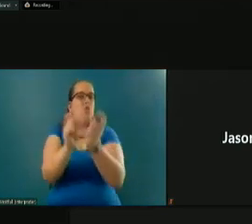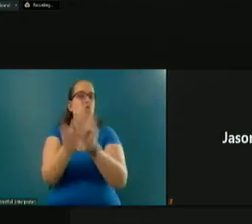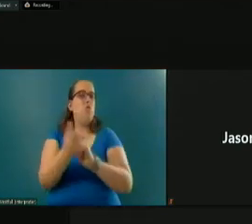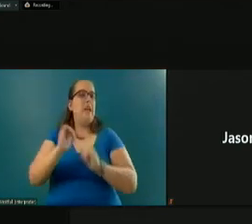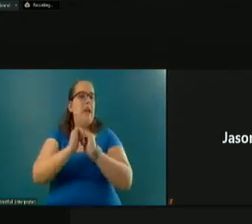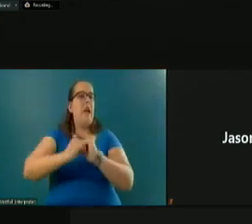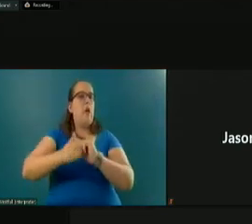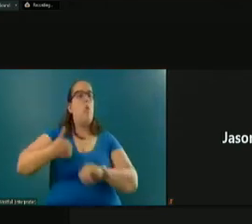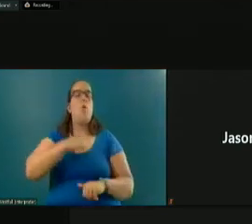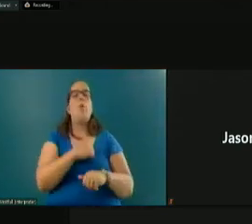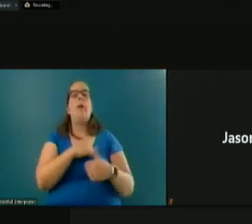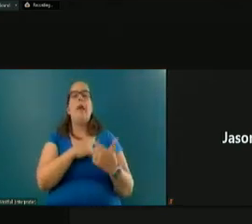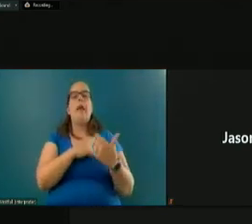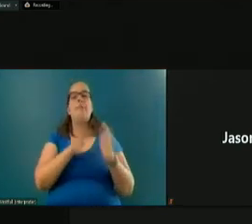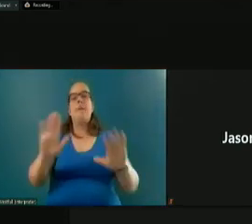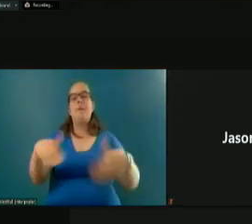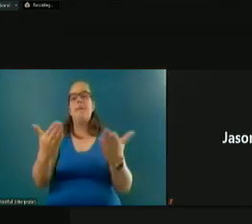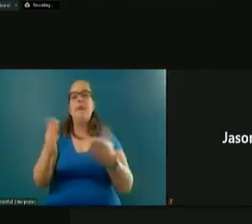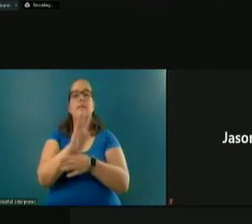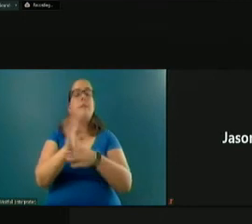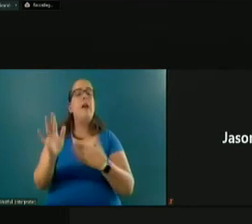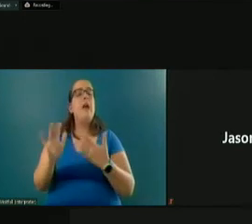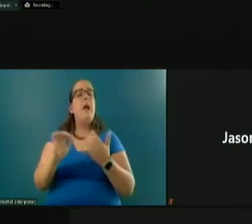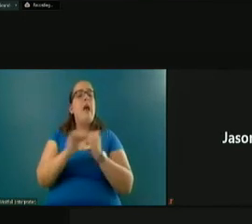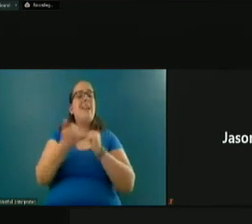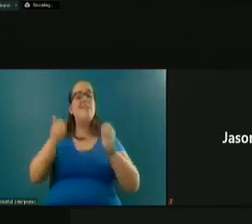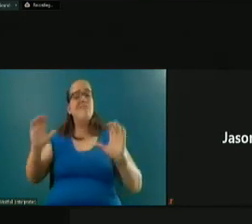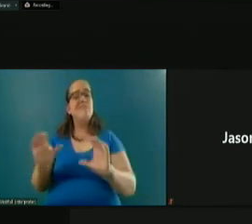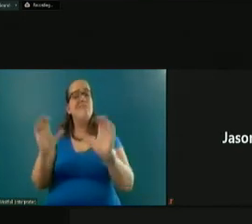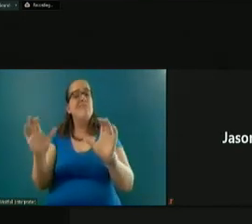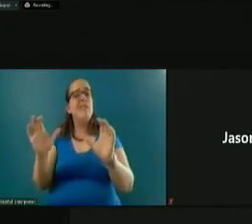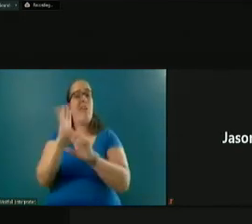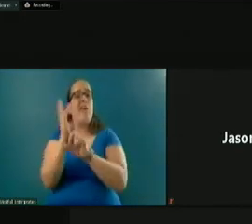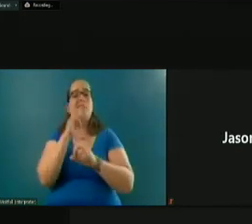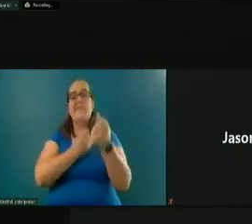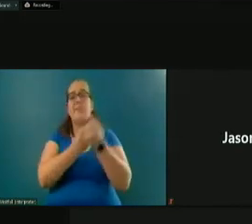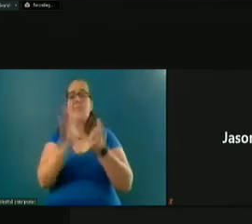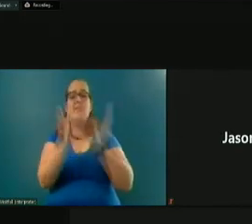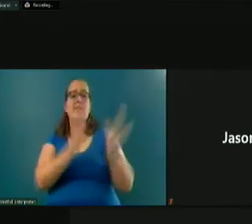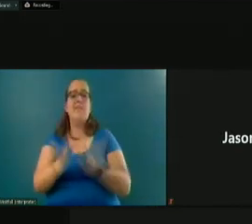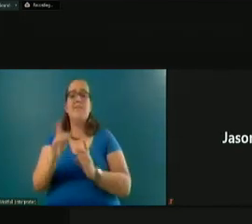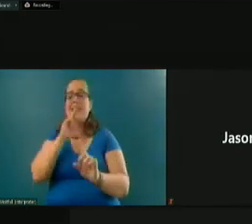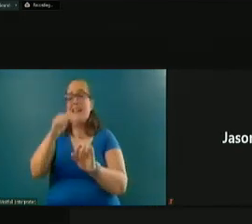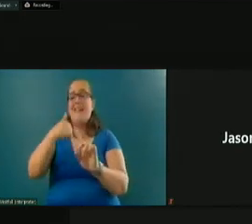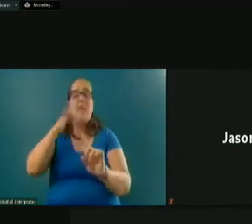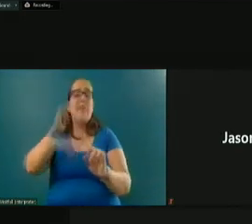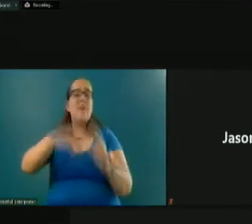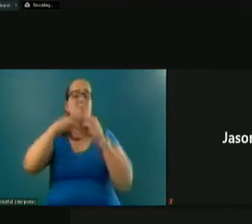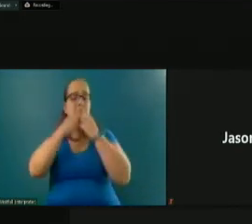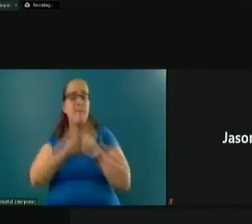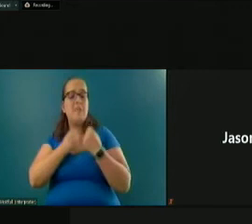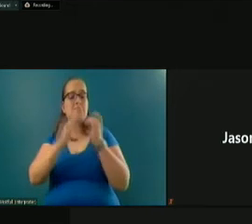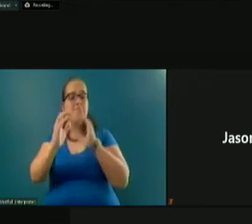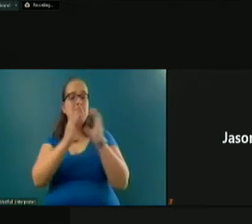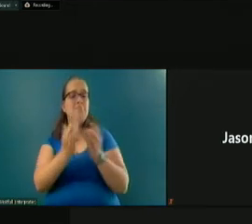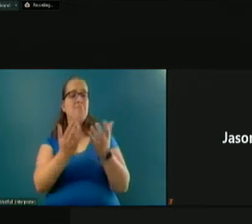provide business. How you promote a culture to support your strategy. It's having those meaningful conversations. It's